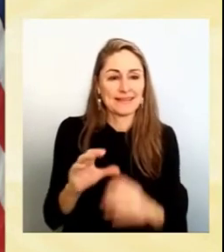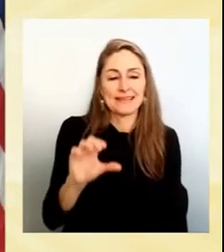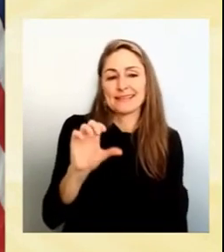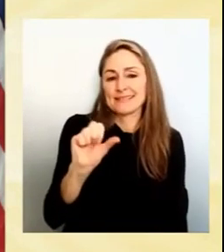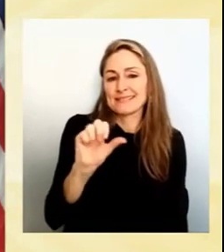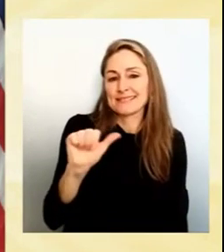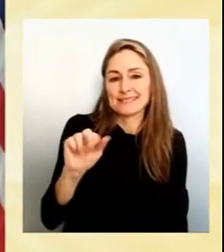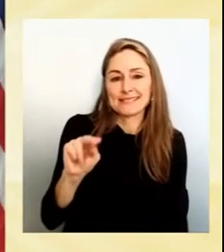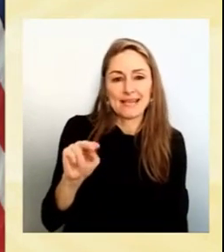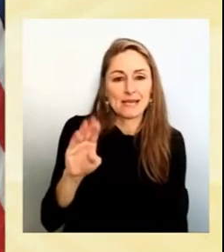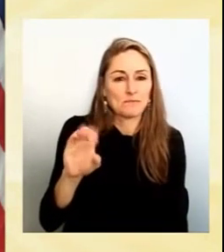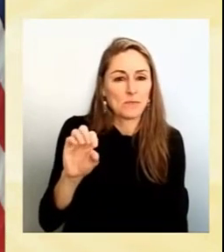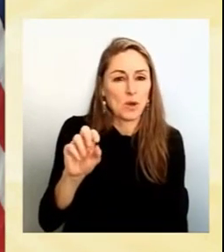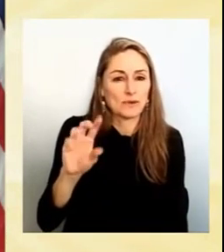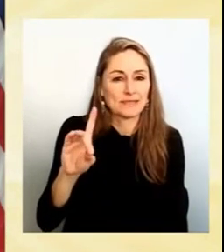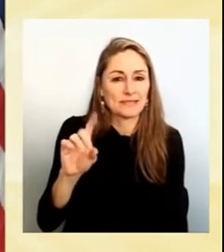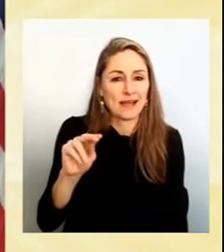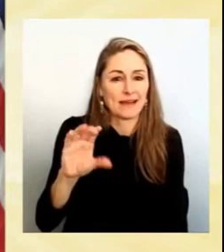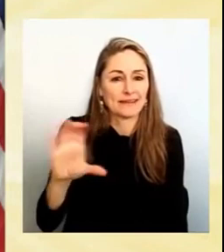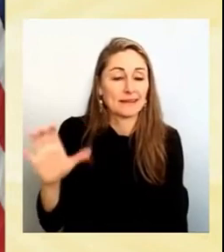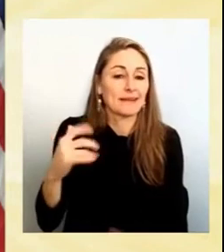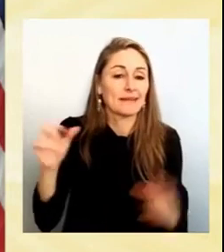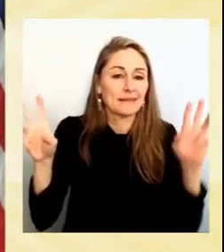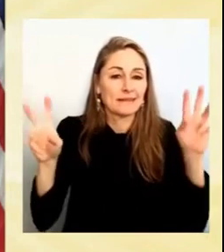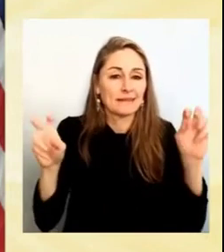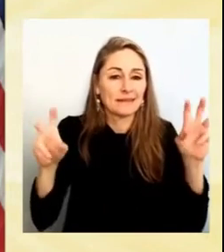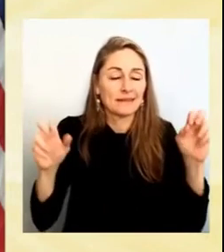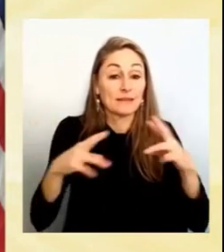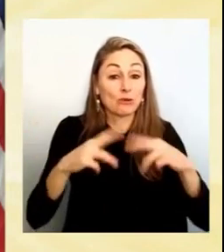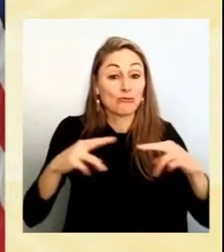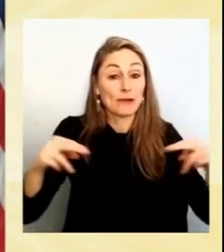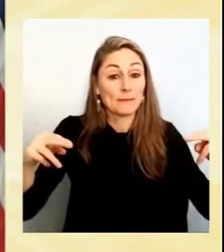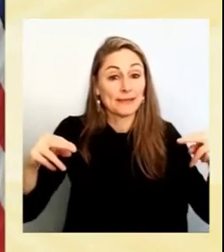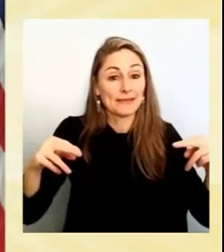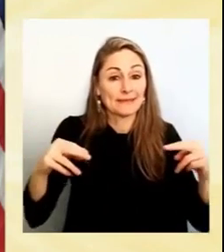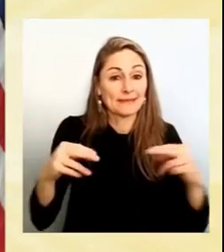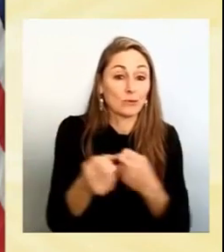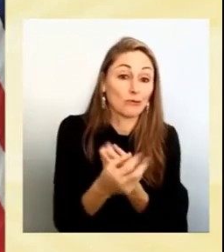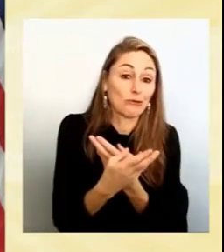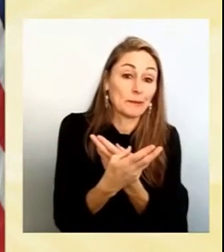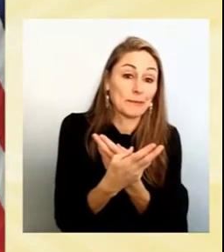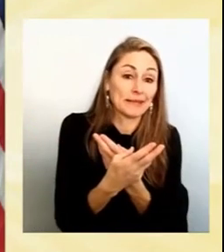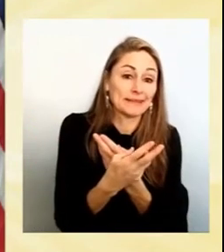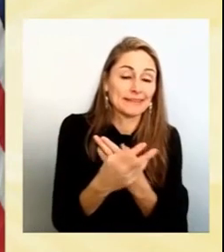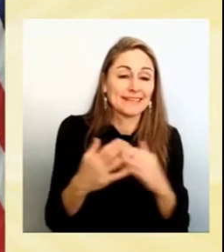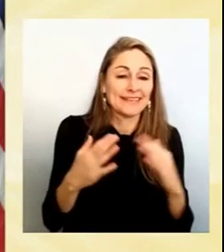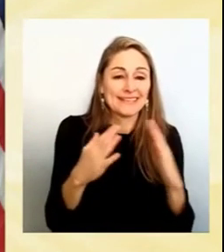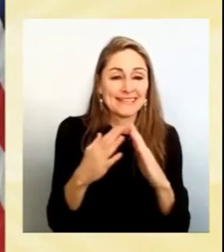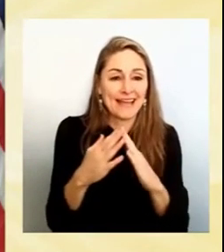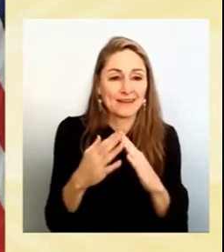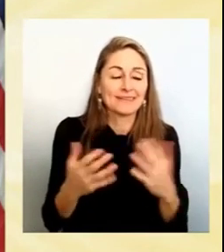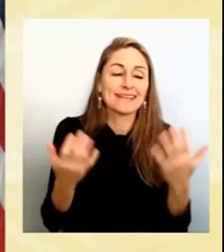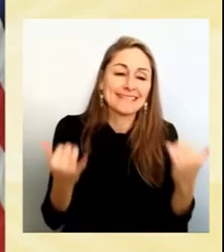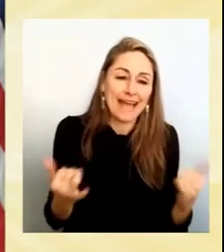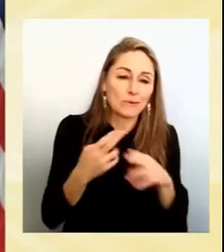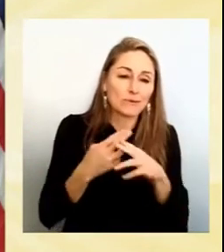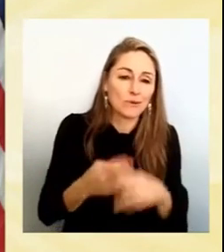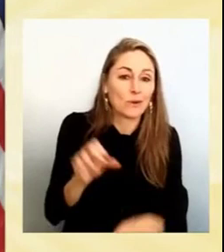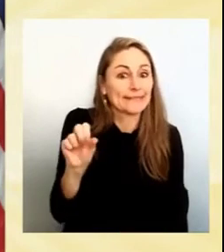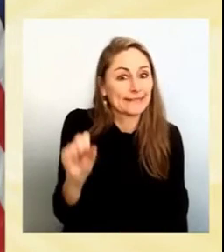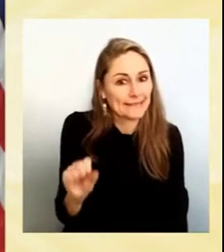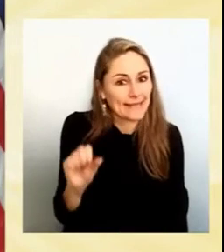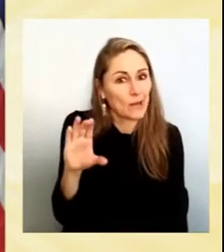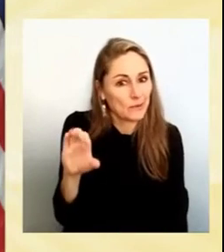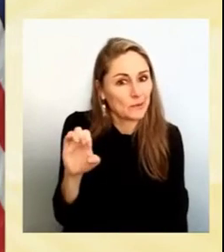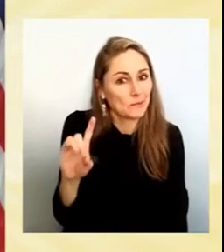the ribbon town, long before it was that bend in the river was known as South Bend, Indiana. And I think there's something a